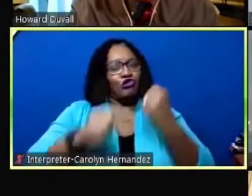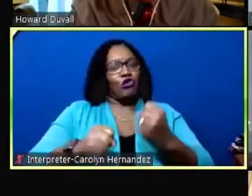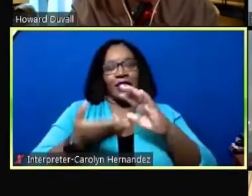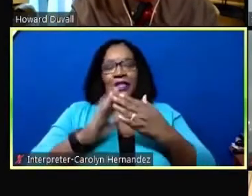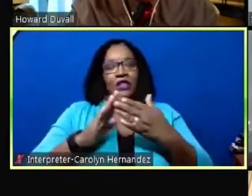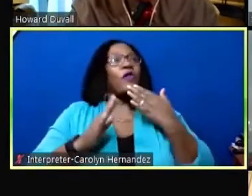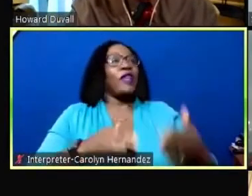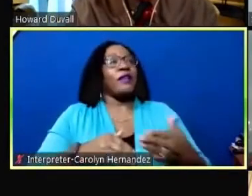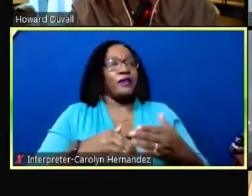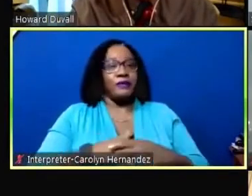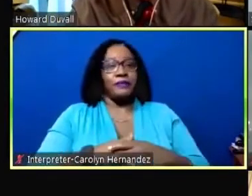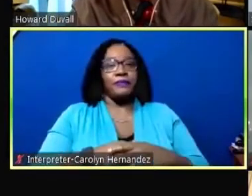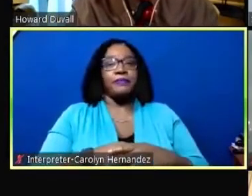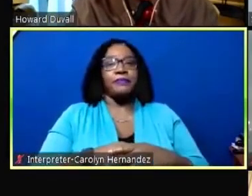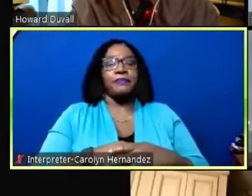thank you